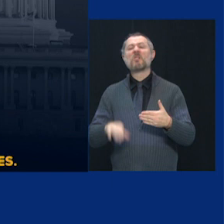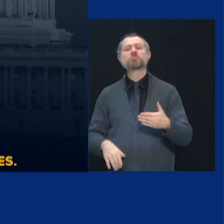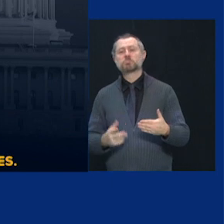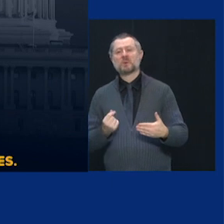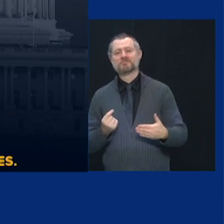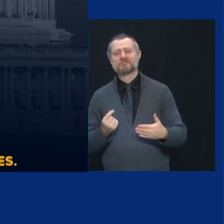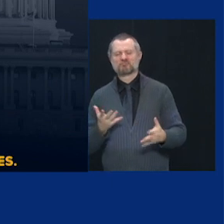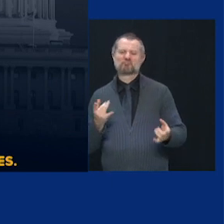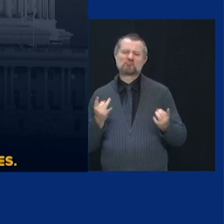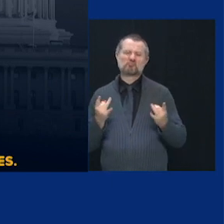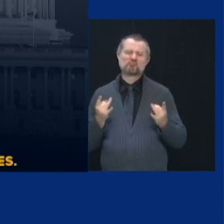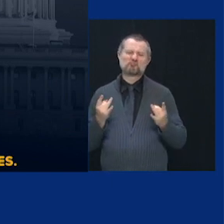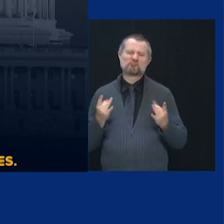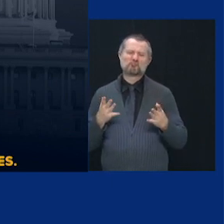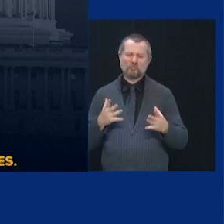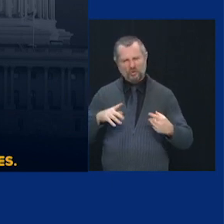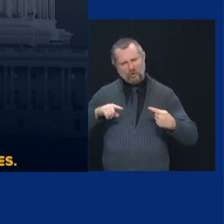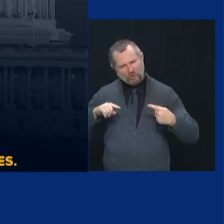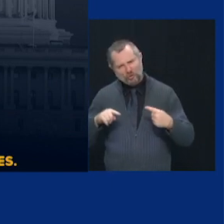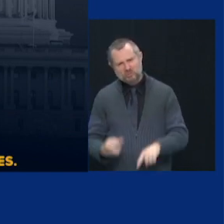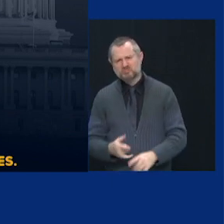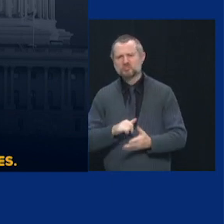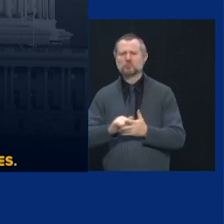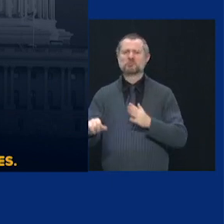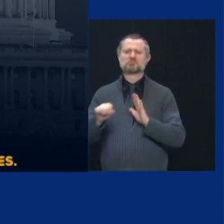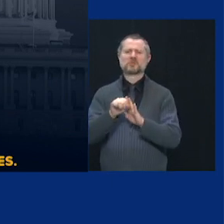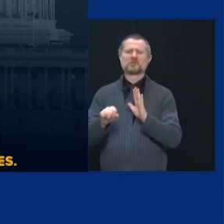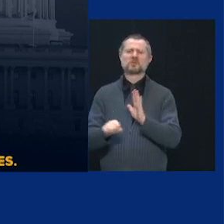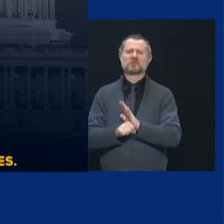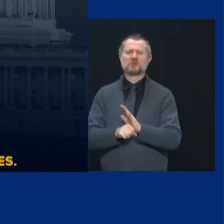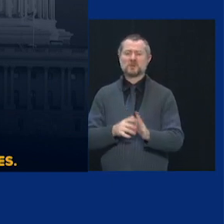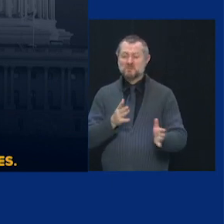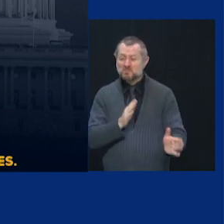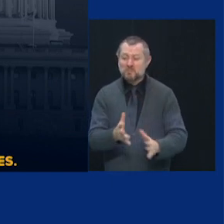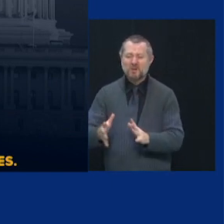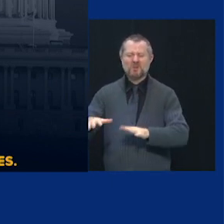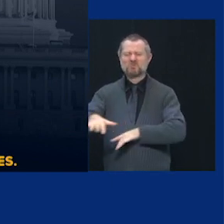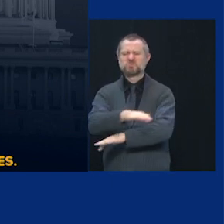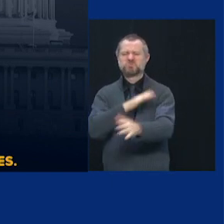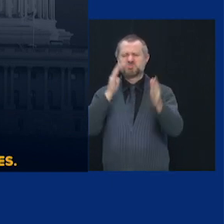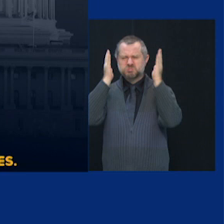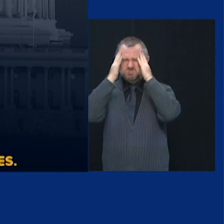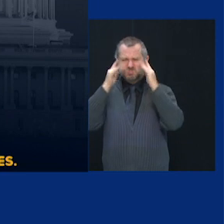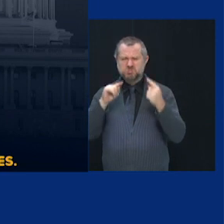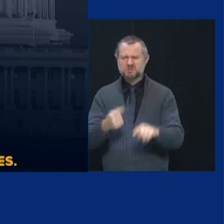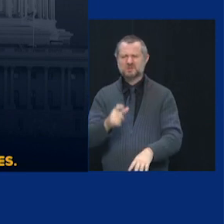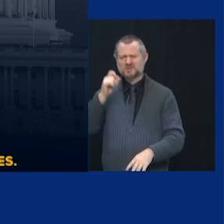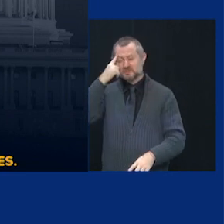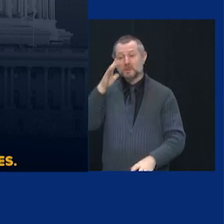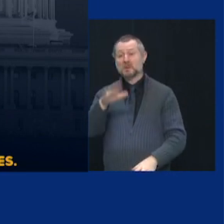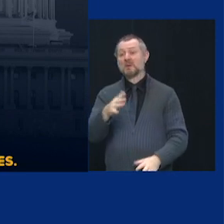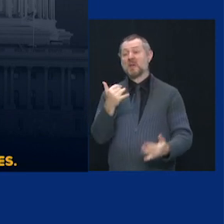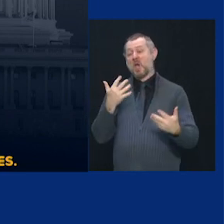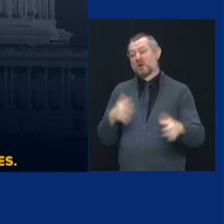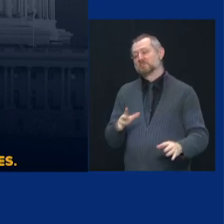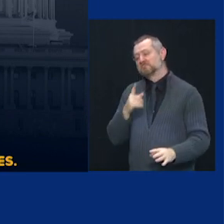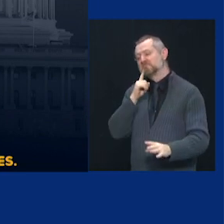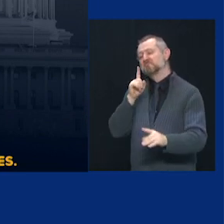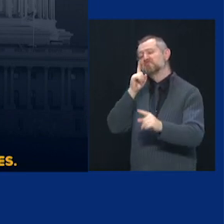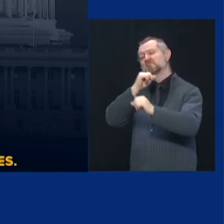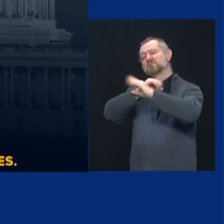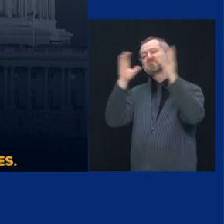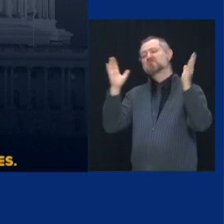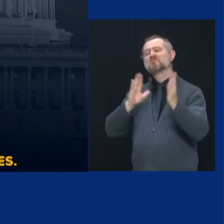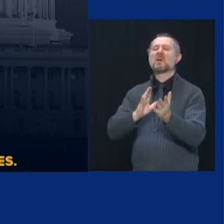to this state and the families and governments within the state. You could see the layoff of several thousand government